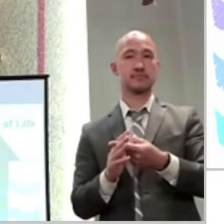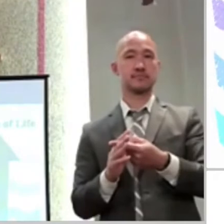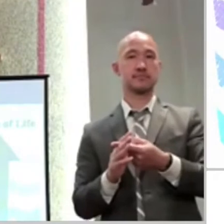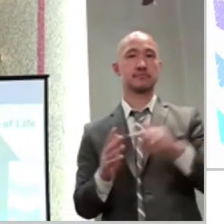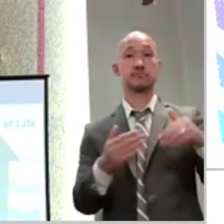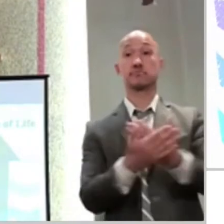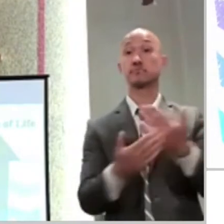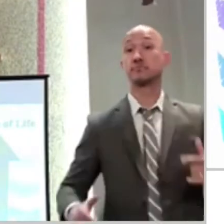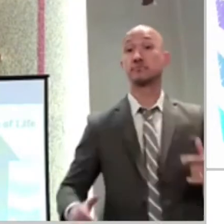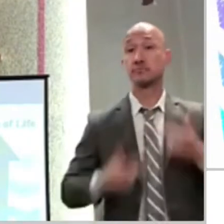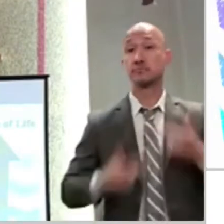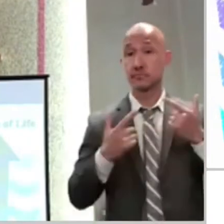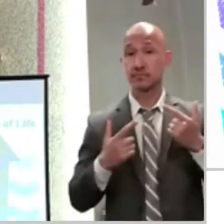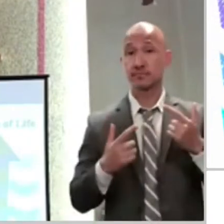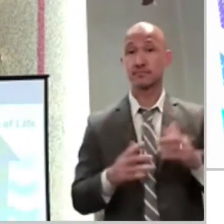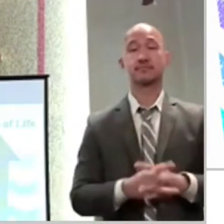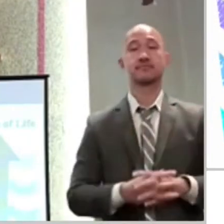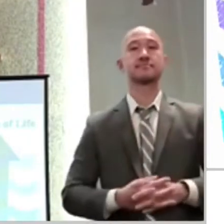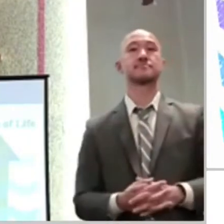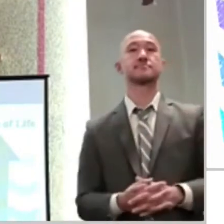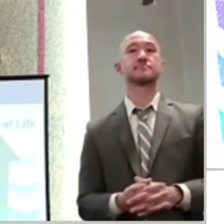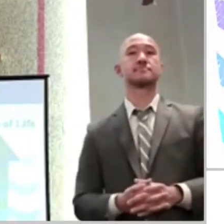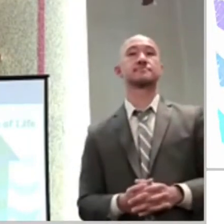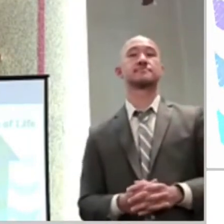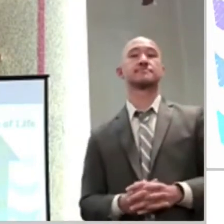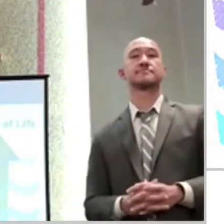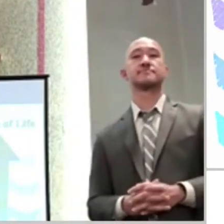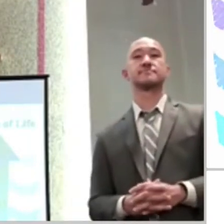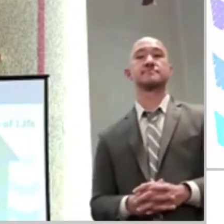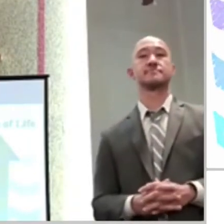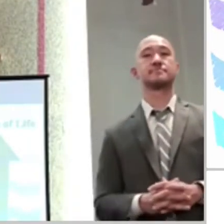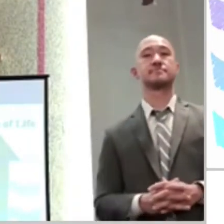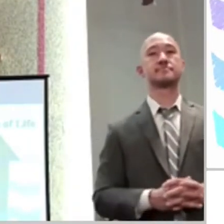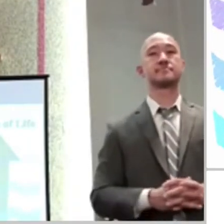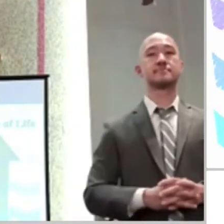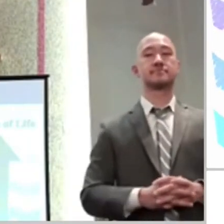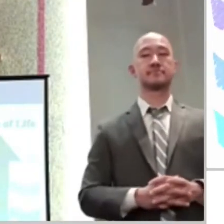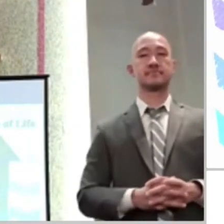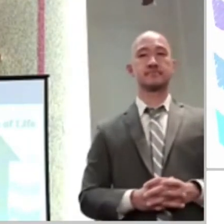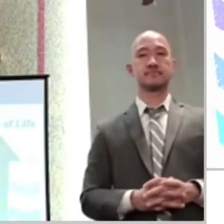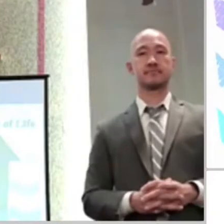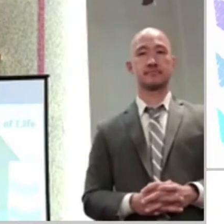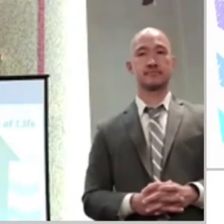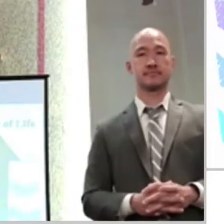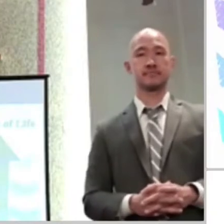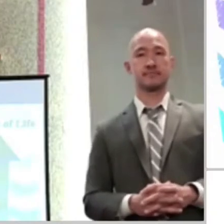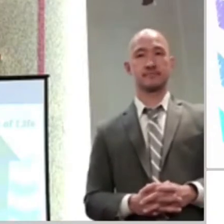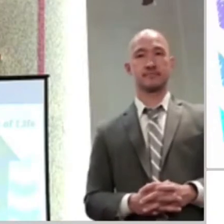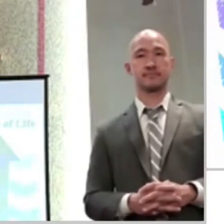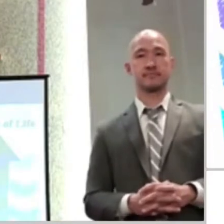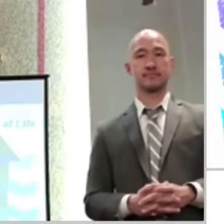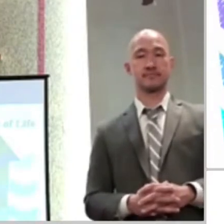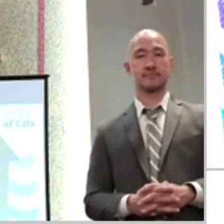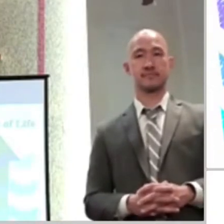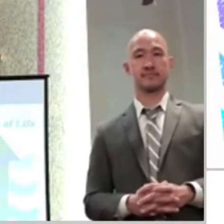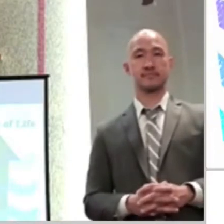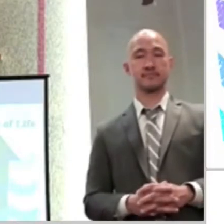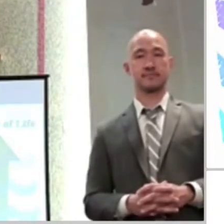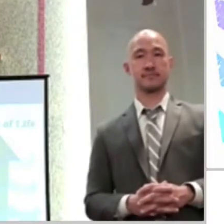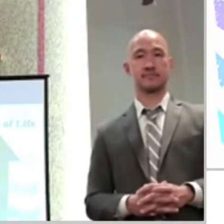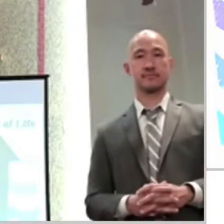in a long series of steps until our life here on earth is done.